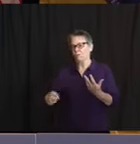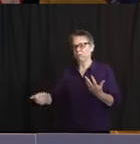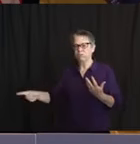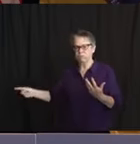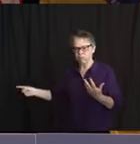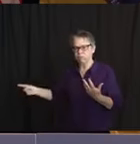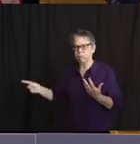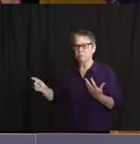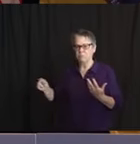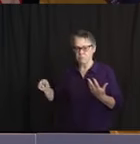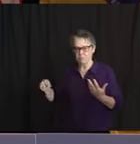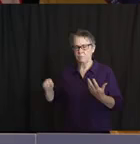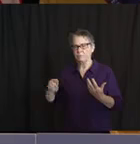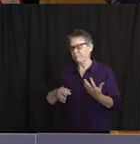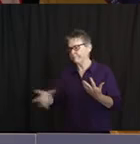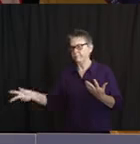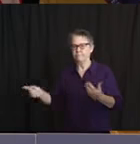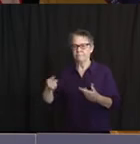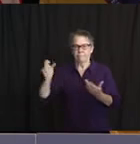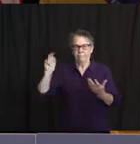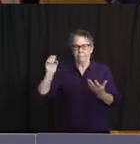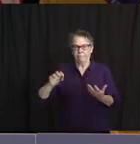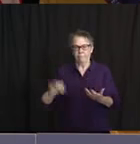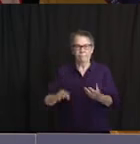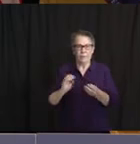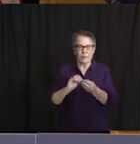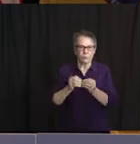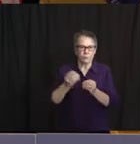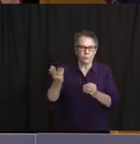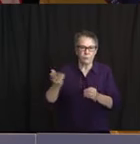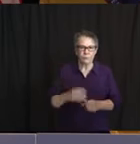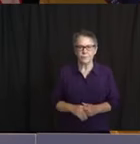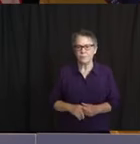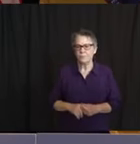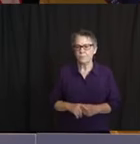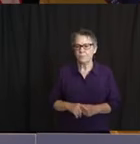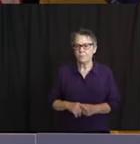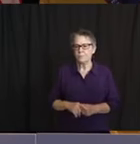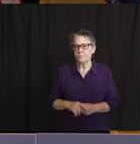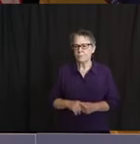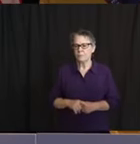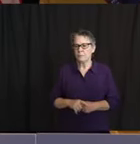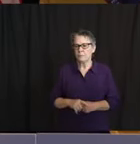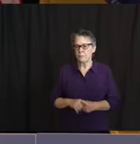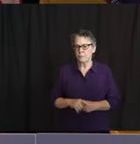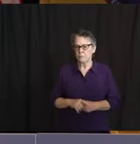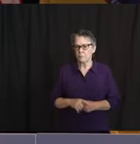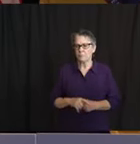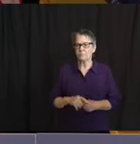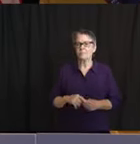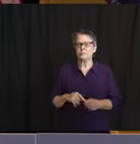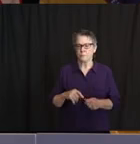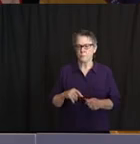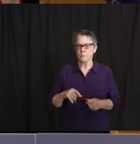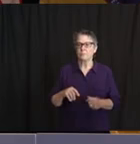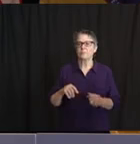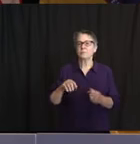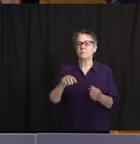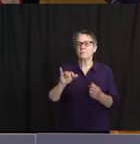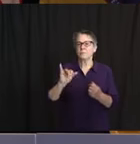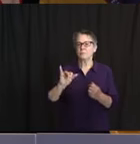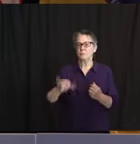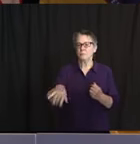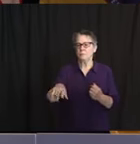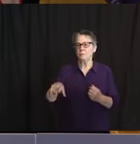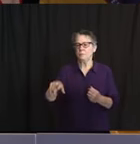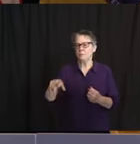381 residents have tested positive, and there has been a total of 142 deaths. At our state